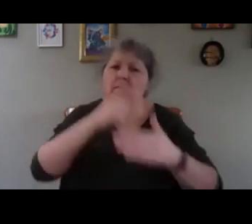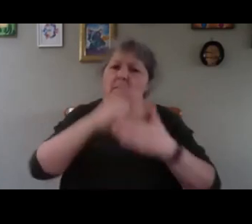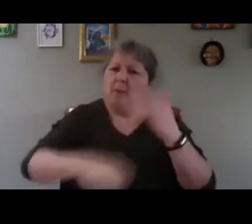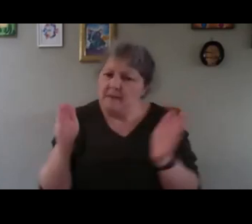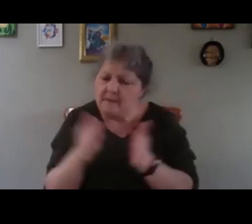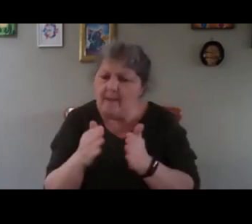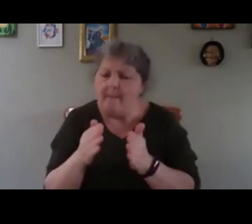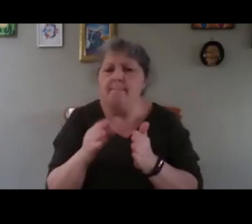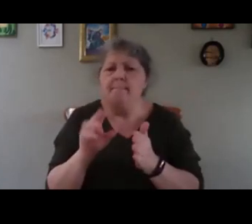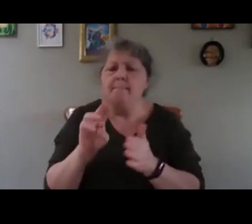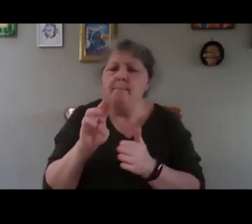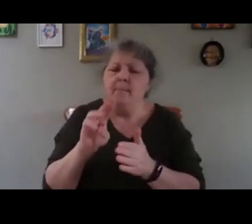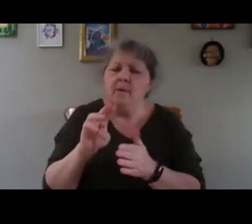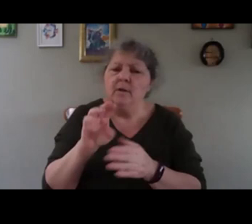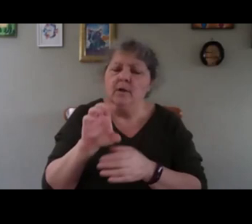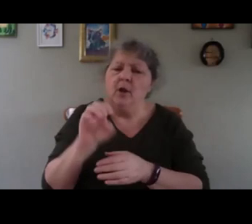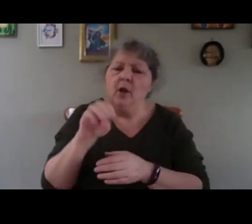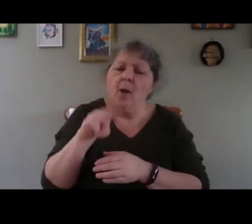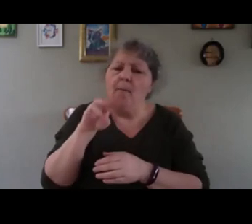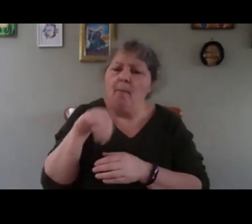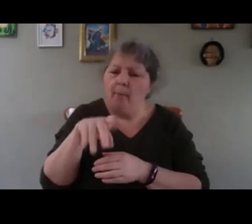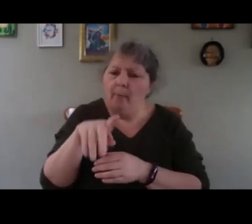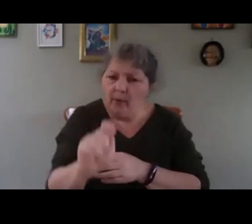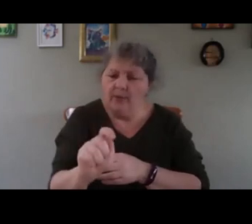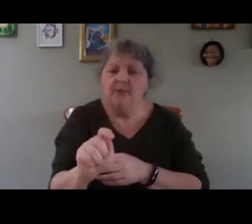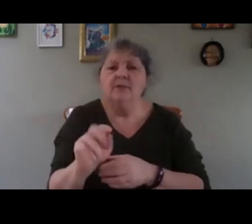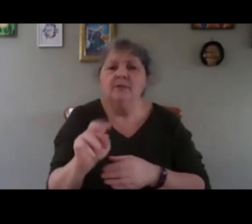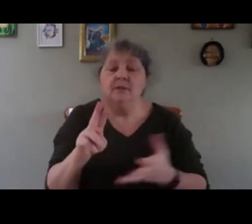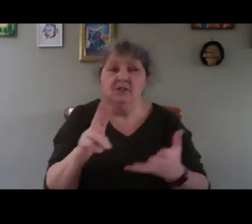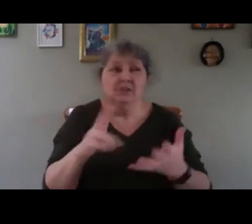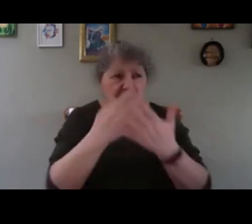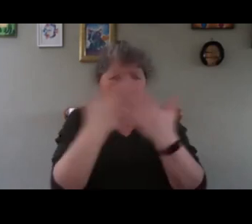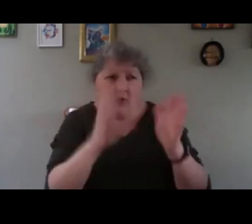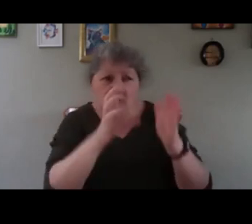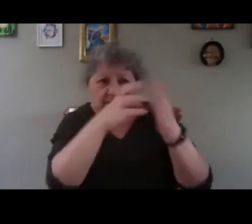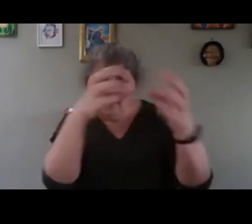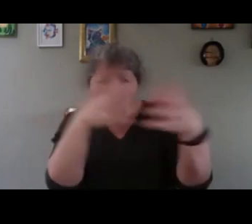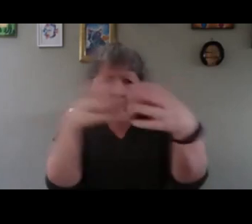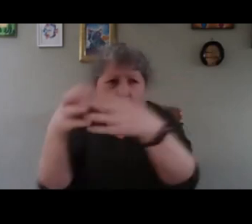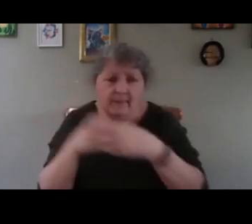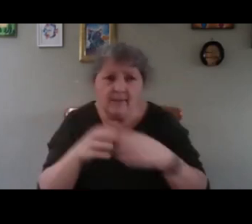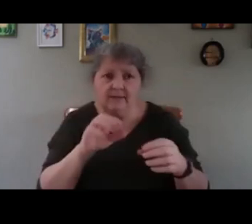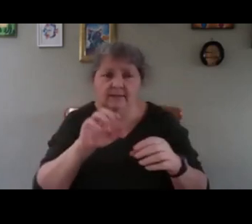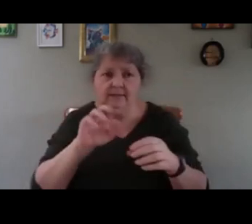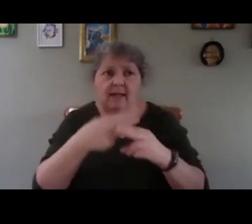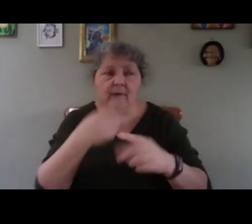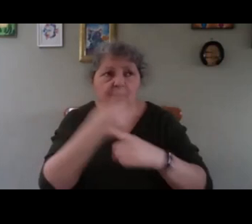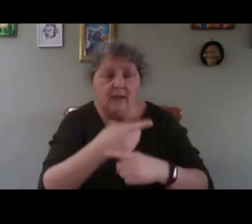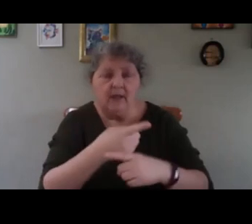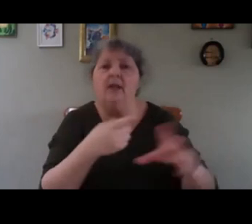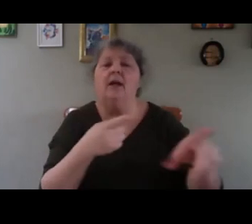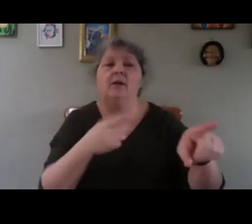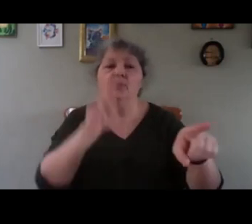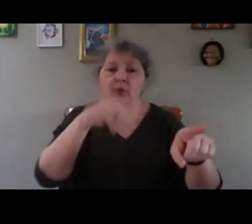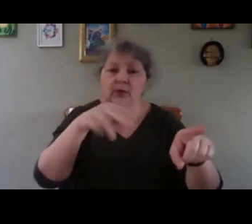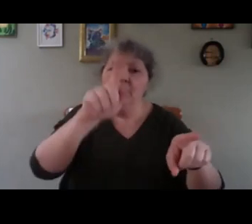And it's locally made. You have companies in Conti Meats, by example, and Rich.ie, where you can